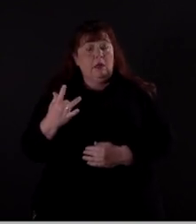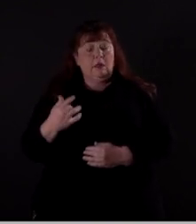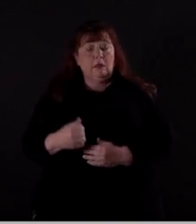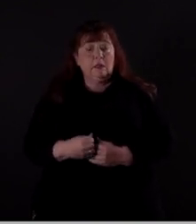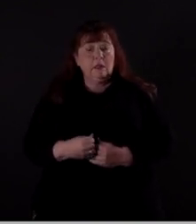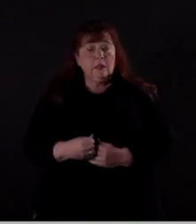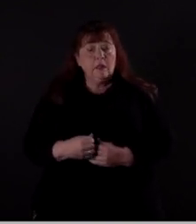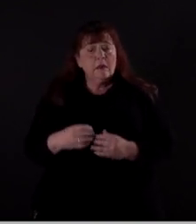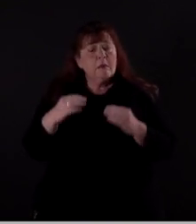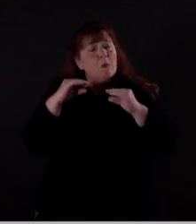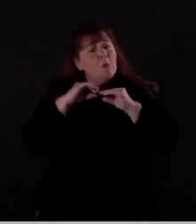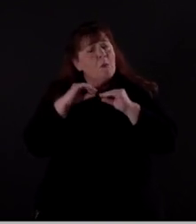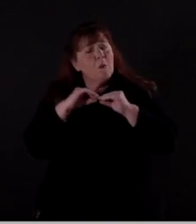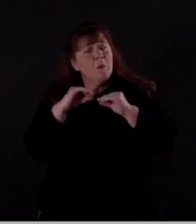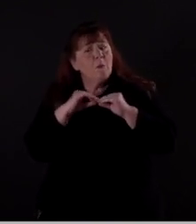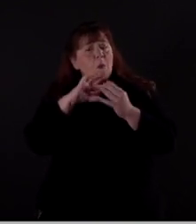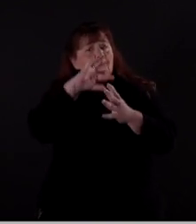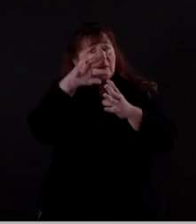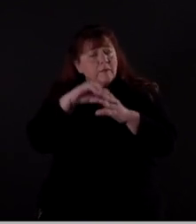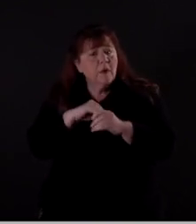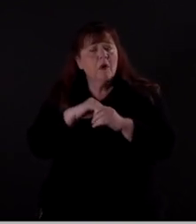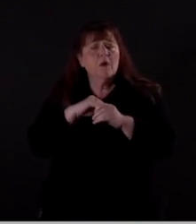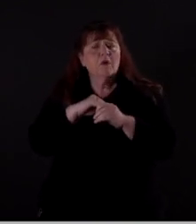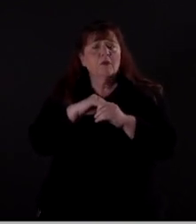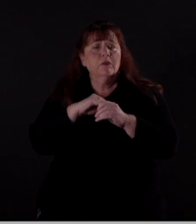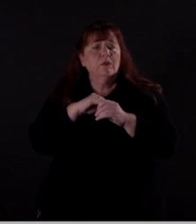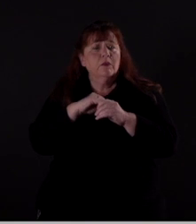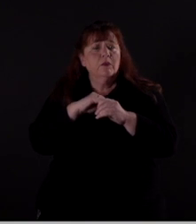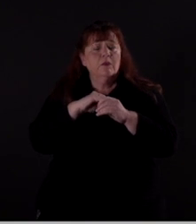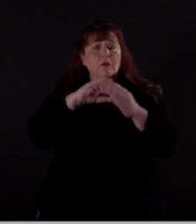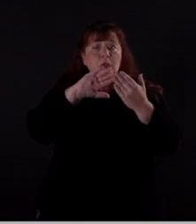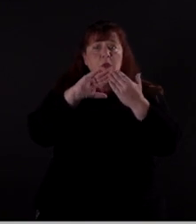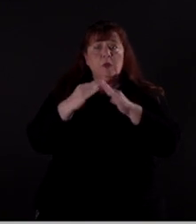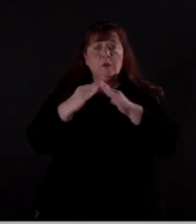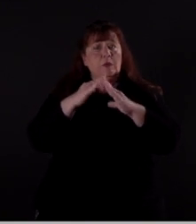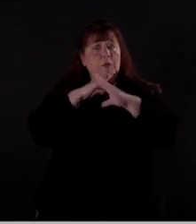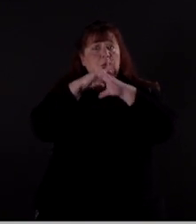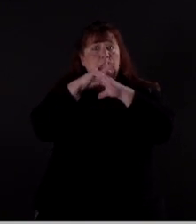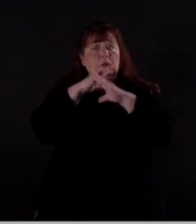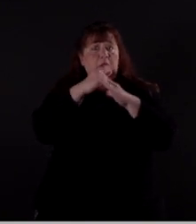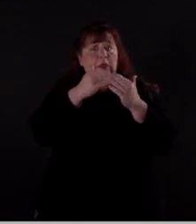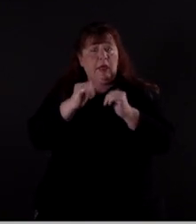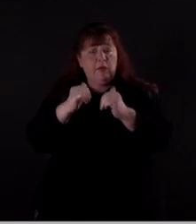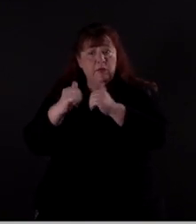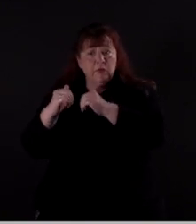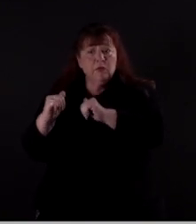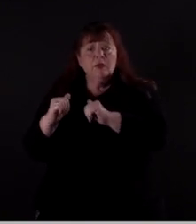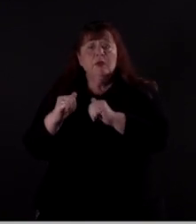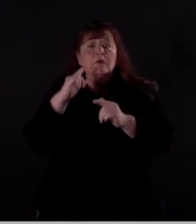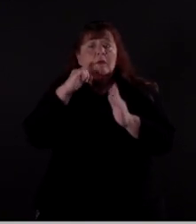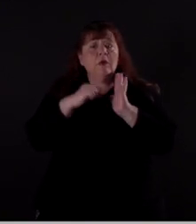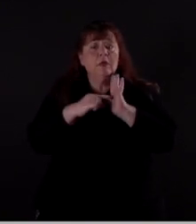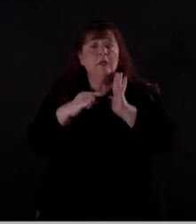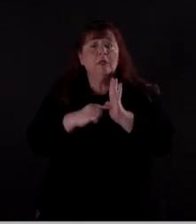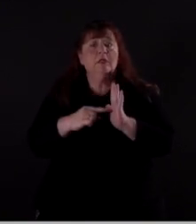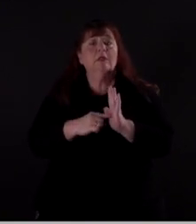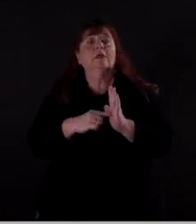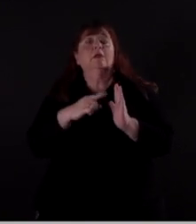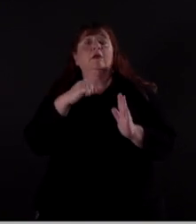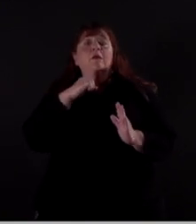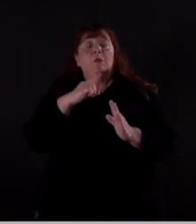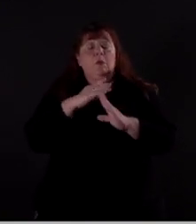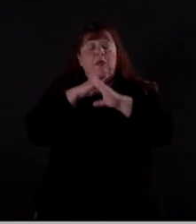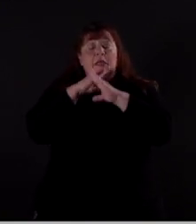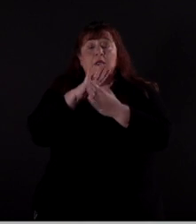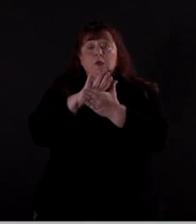more involved in community prevention efforts, for example, preventing targeted school violence,